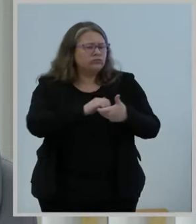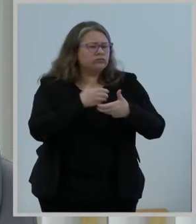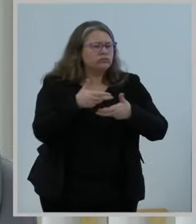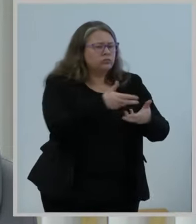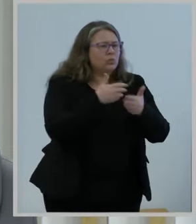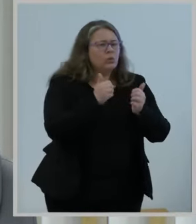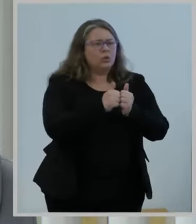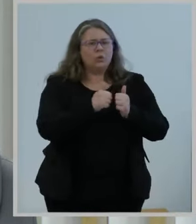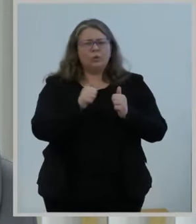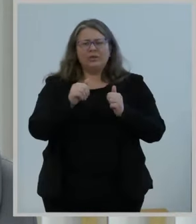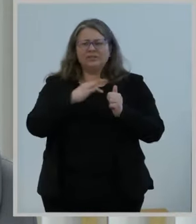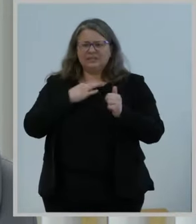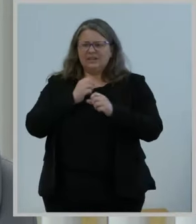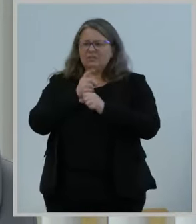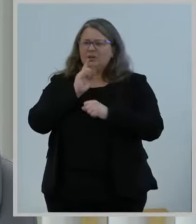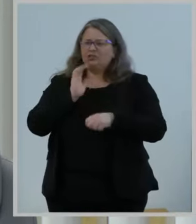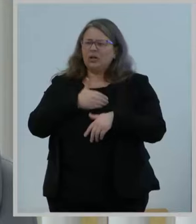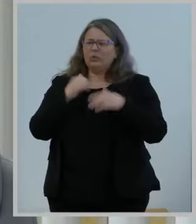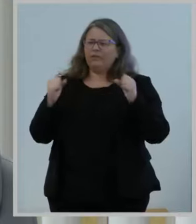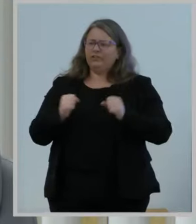fixed in relatively short order.